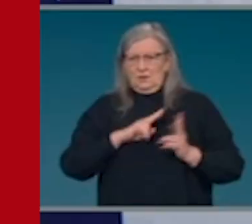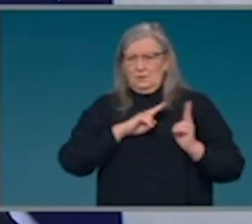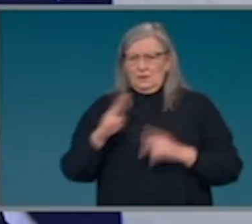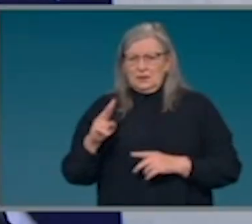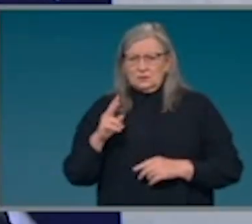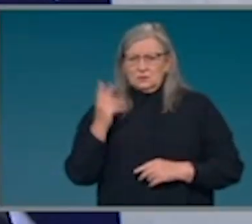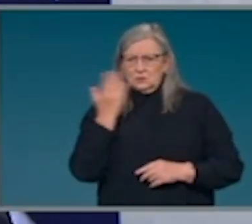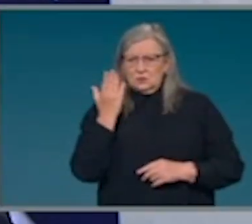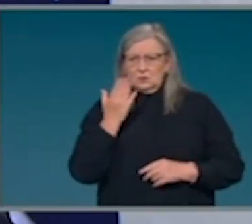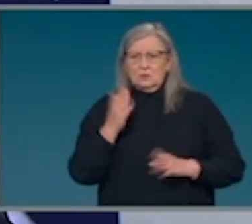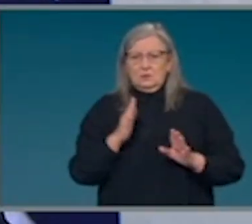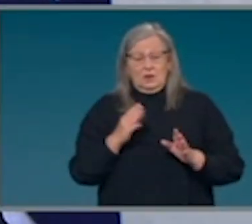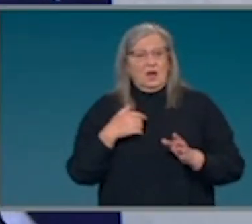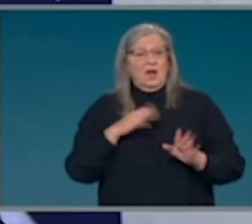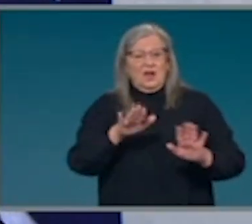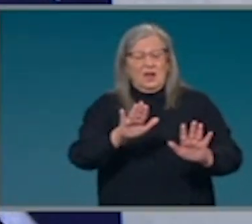Omicron changed everything.